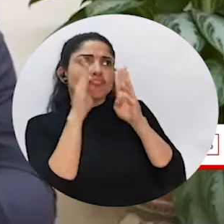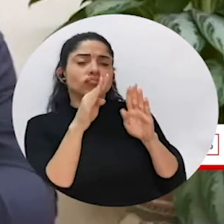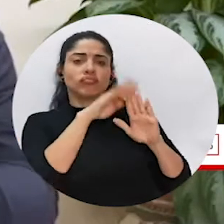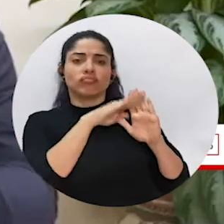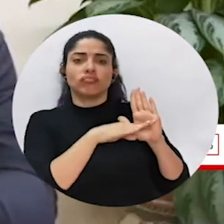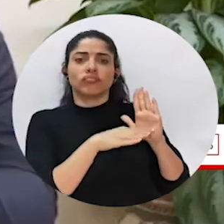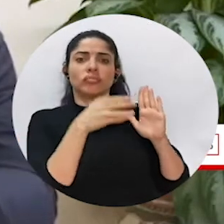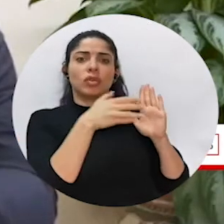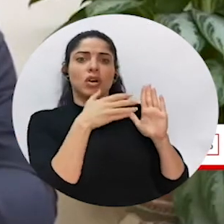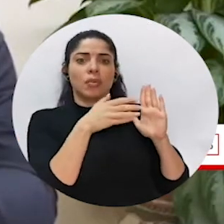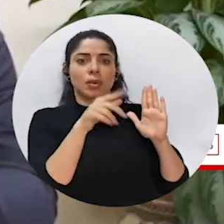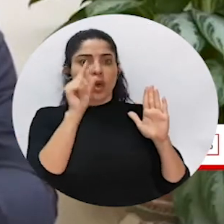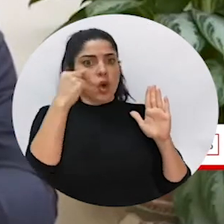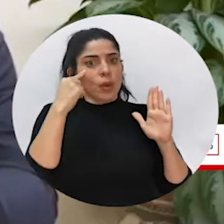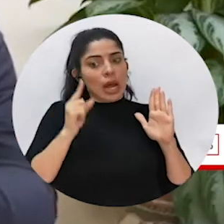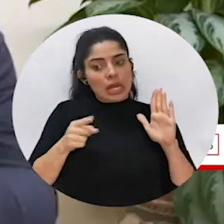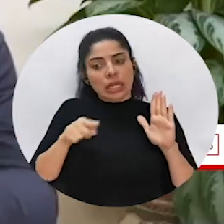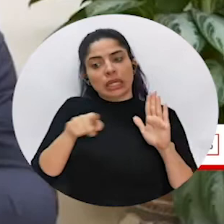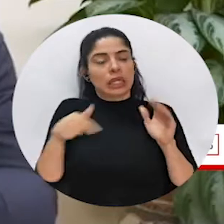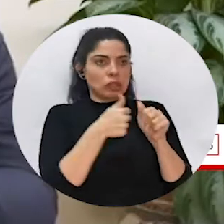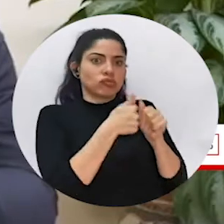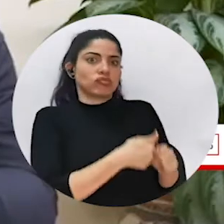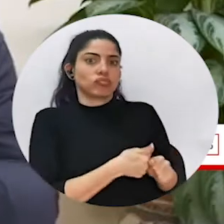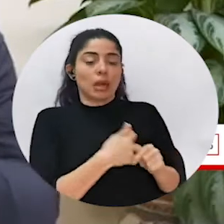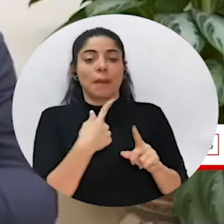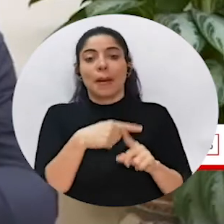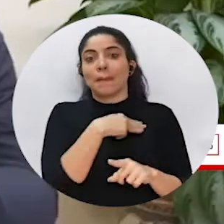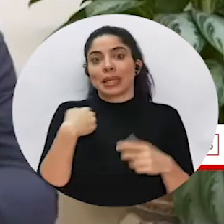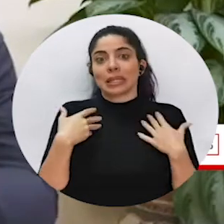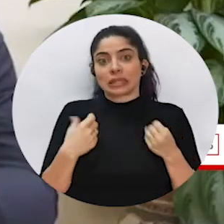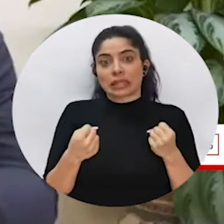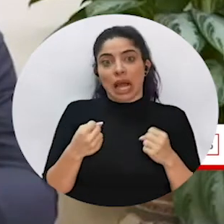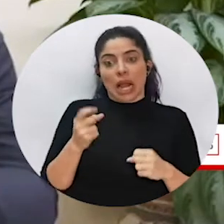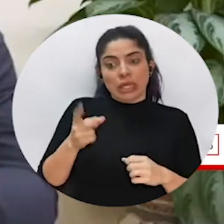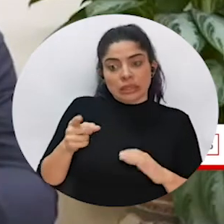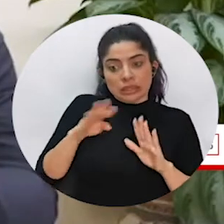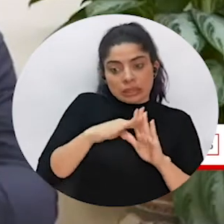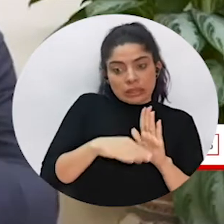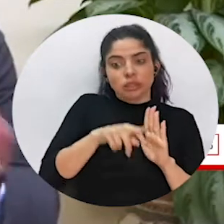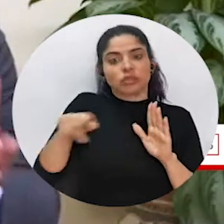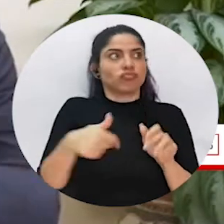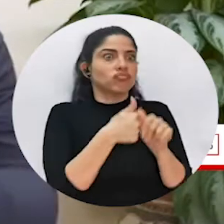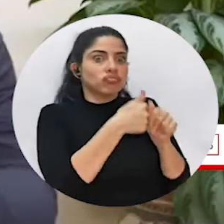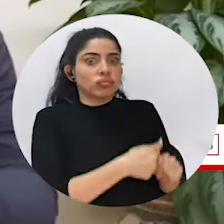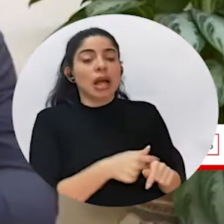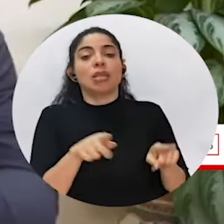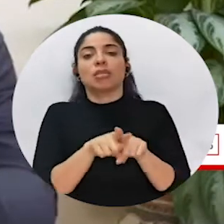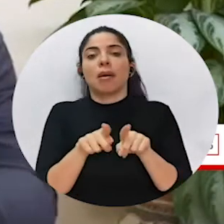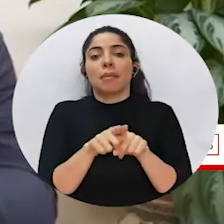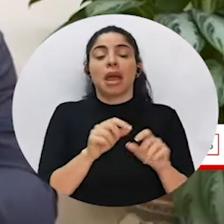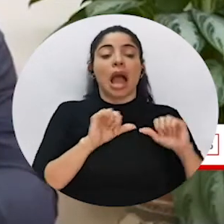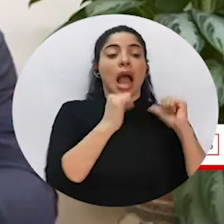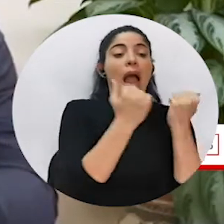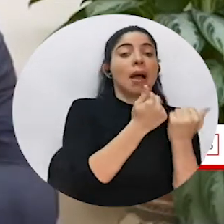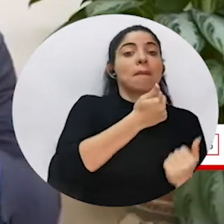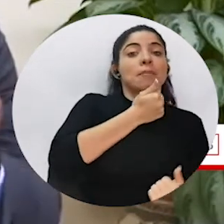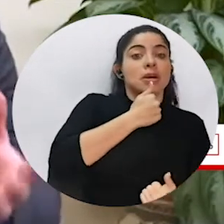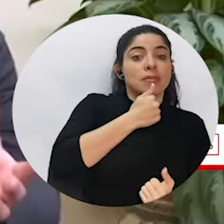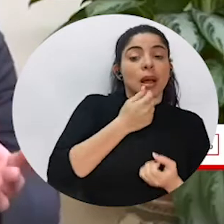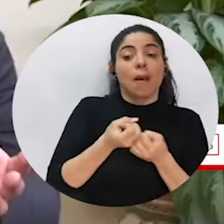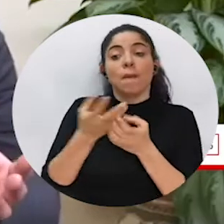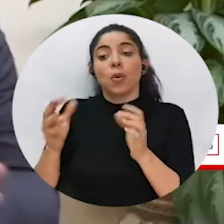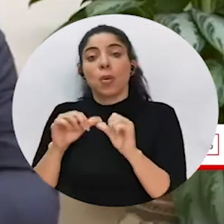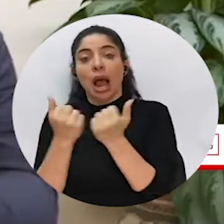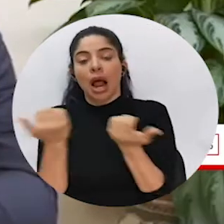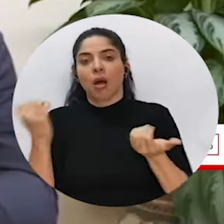following up on the recommendations of government, of the Ministry of Health, and also joint work between the